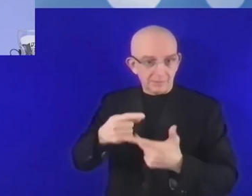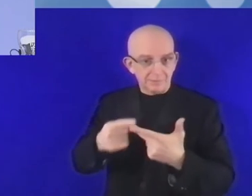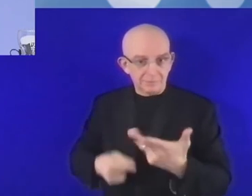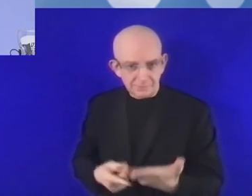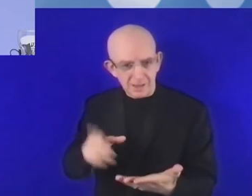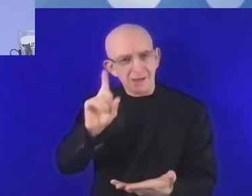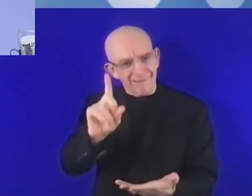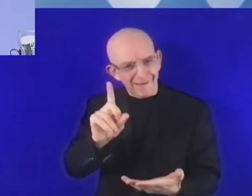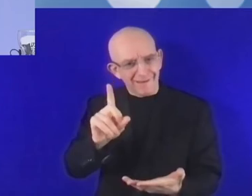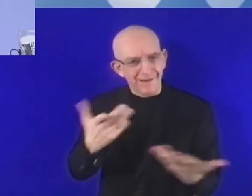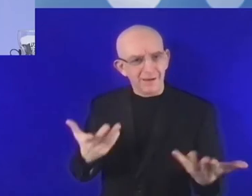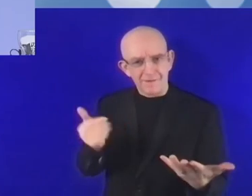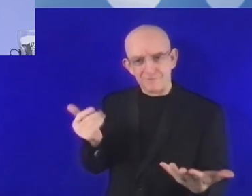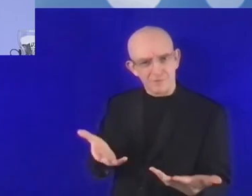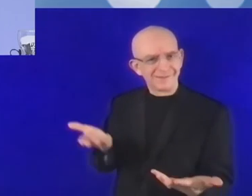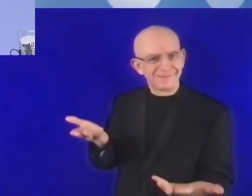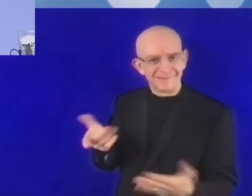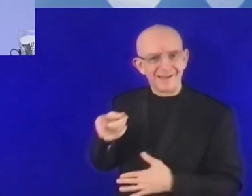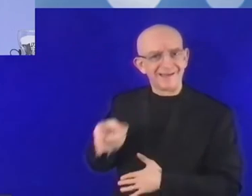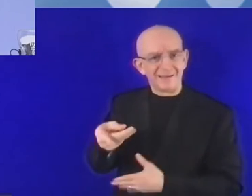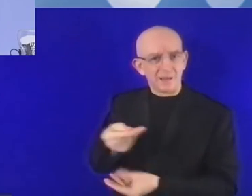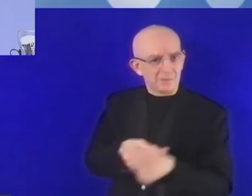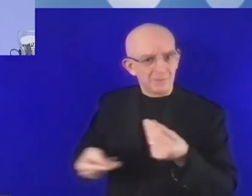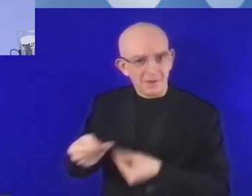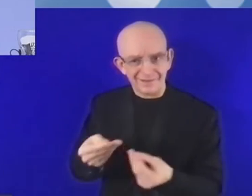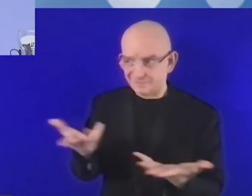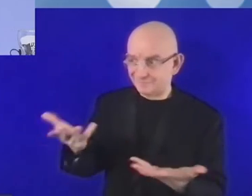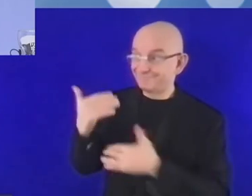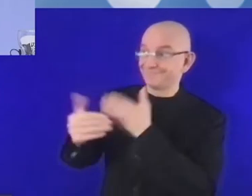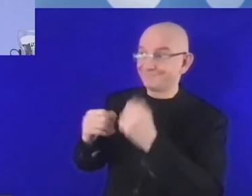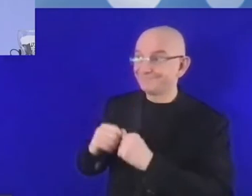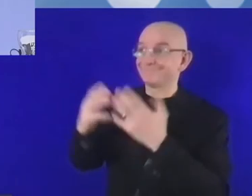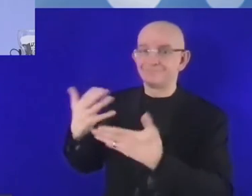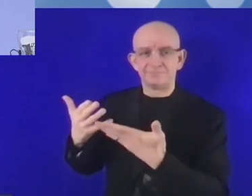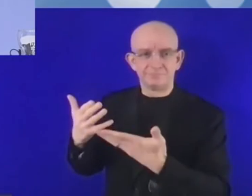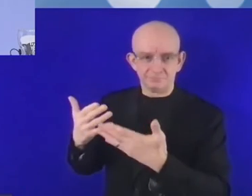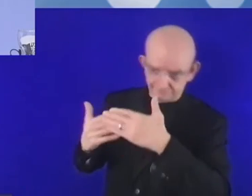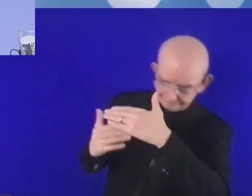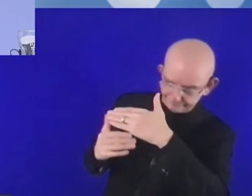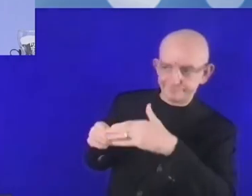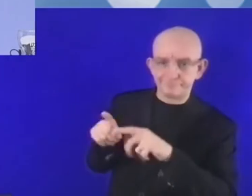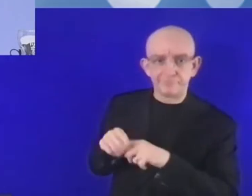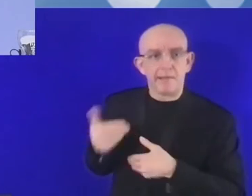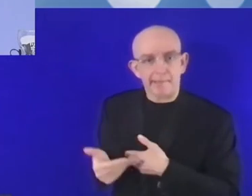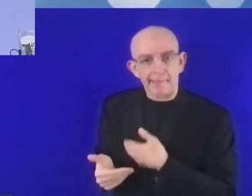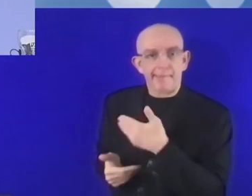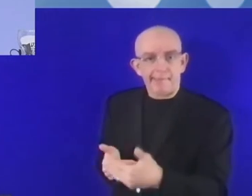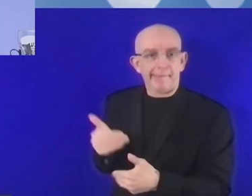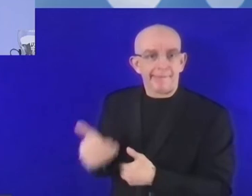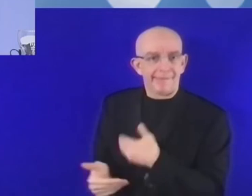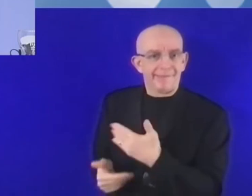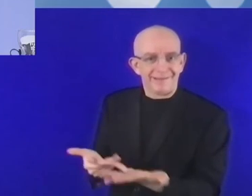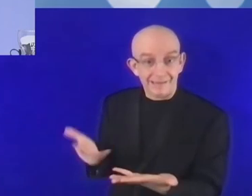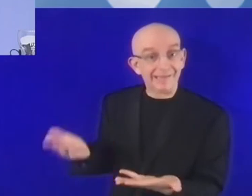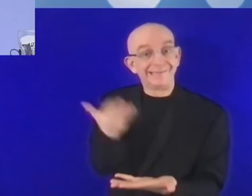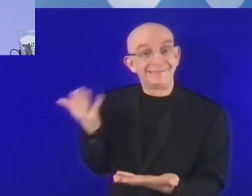finance institution has to step in, regional development banks and similar institutions. Now,